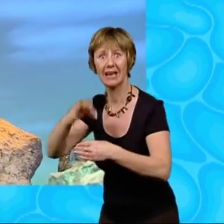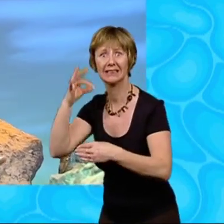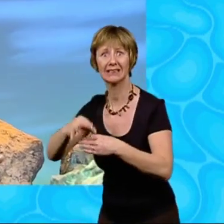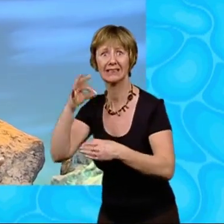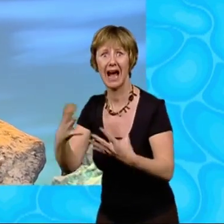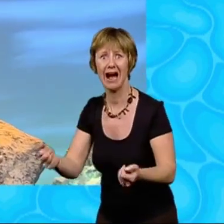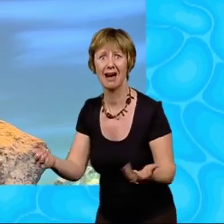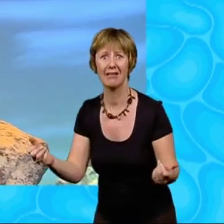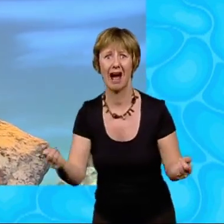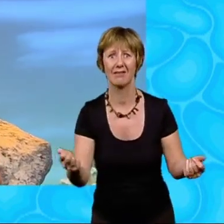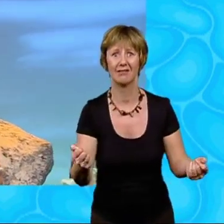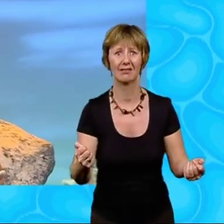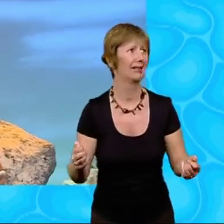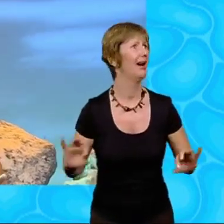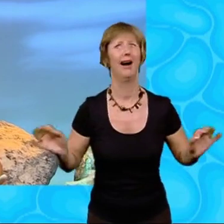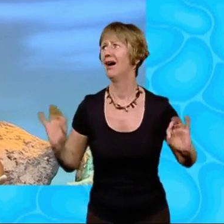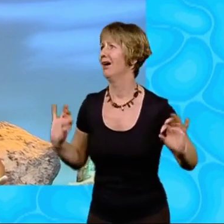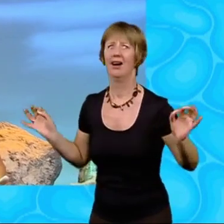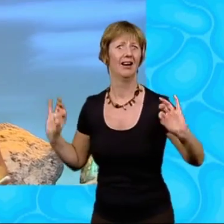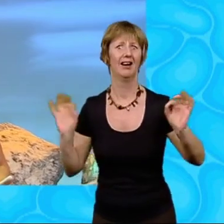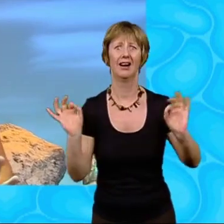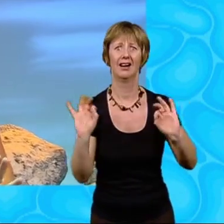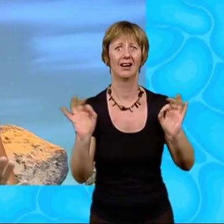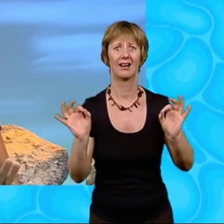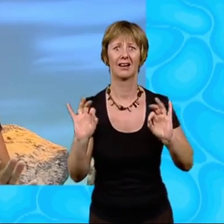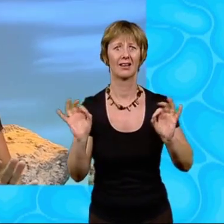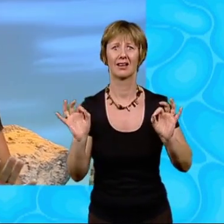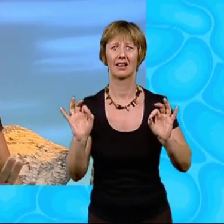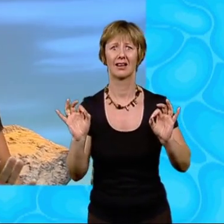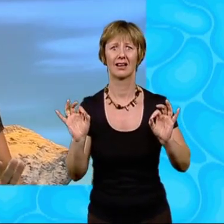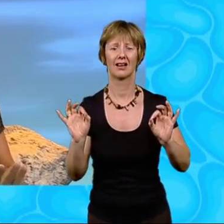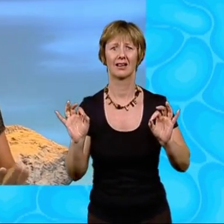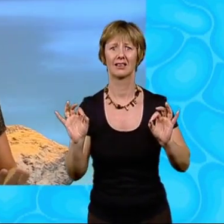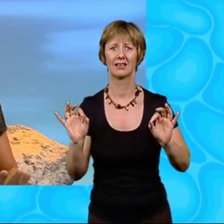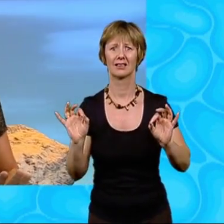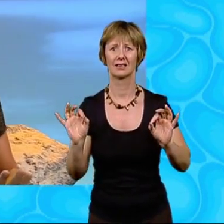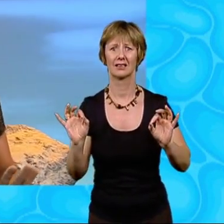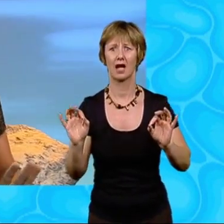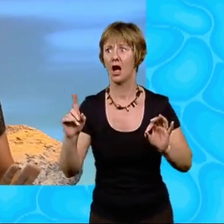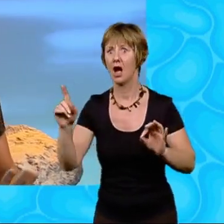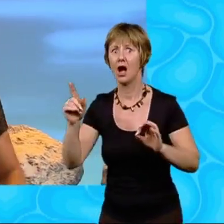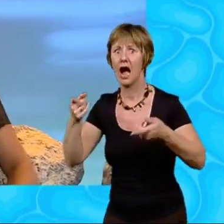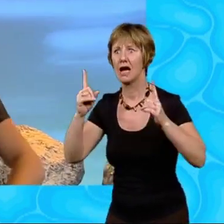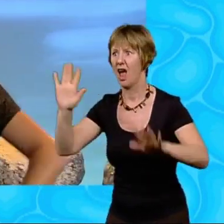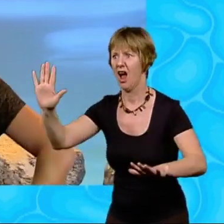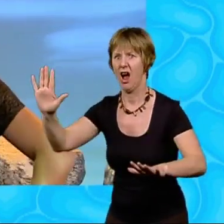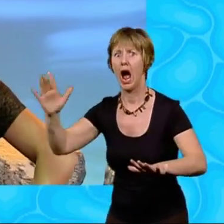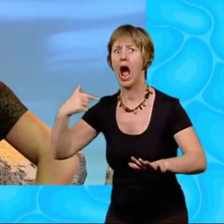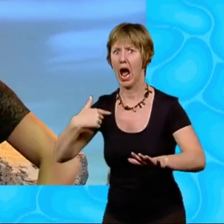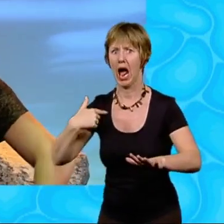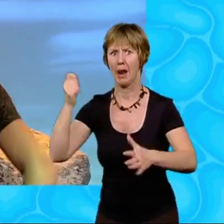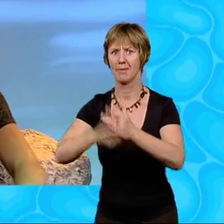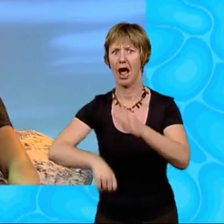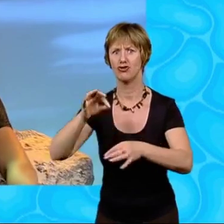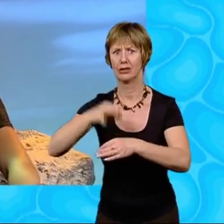crisps? Miss Porter called out suddenly. No. Everyone shook their heads. I'll get you